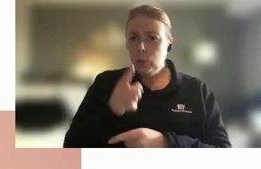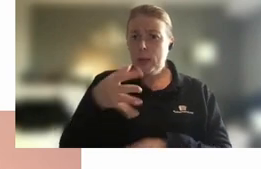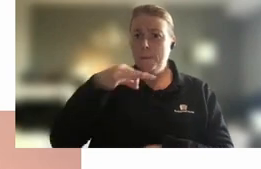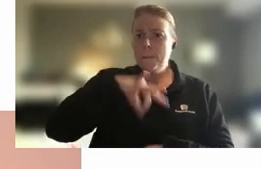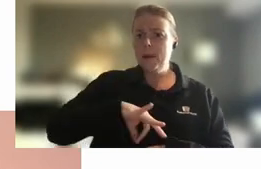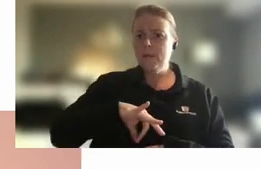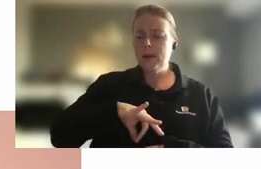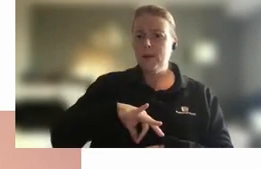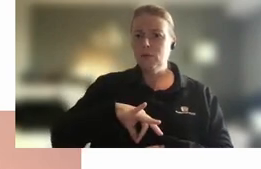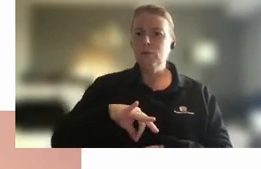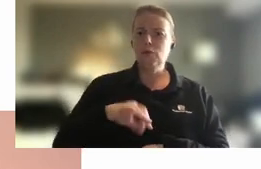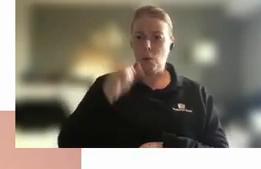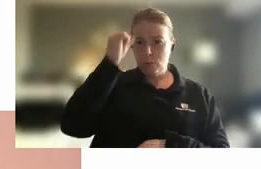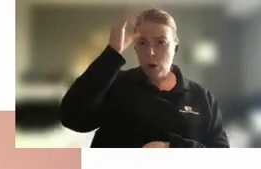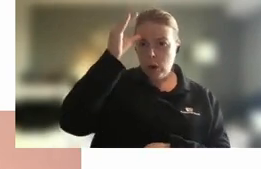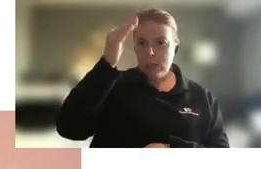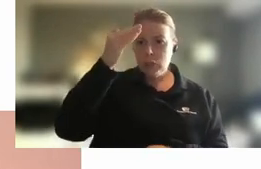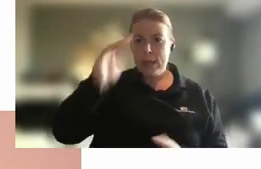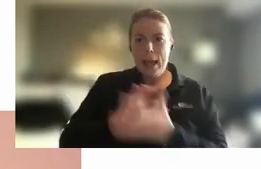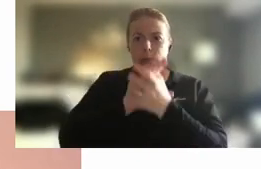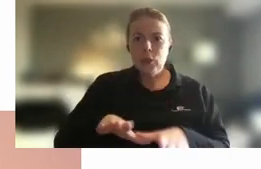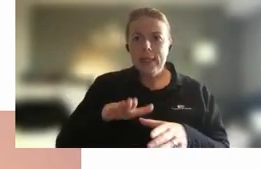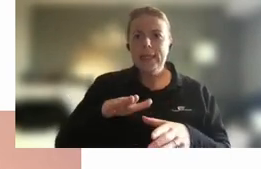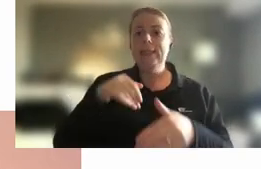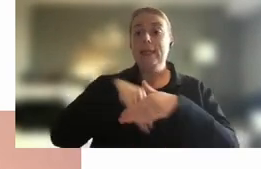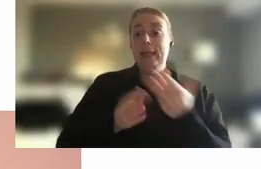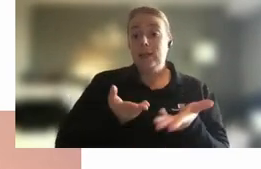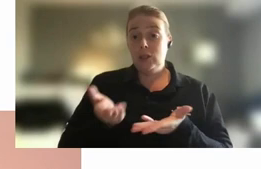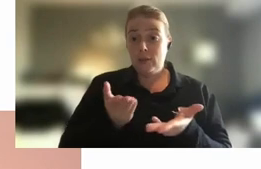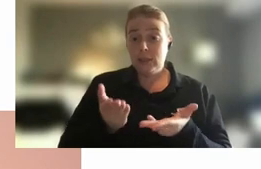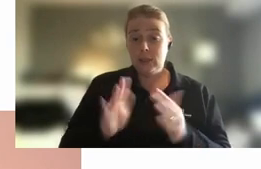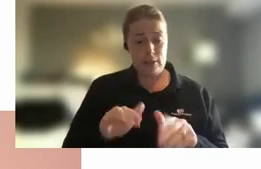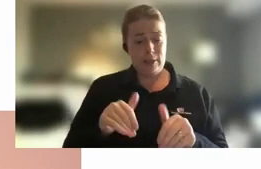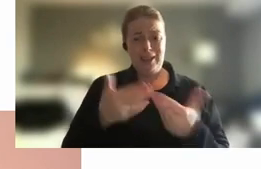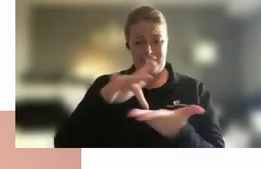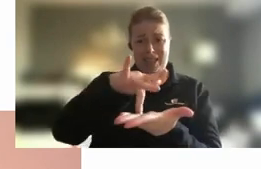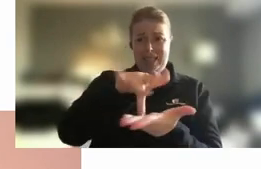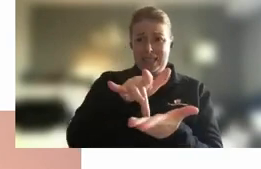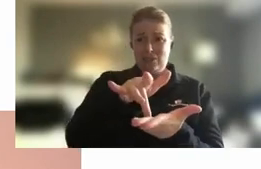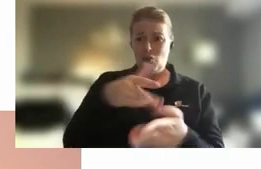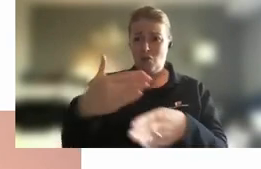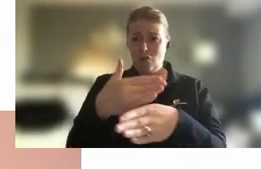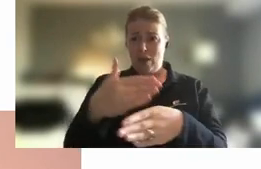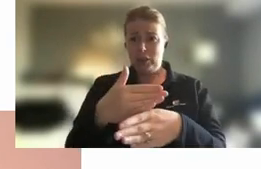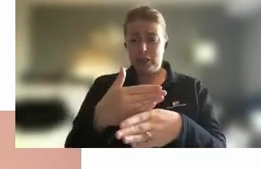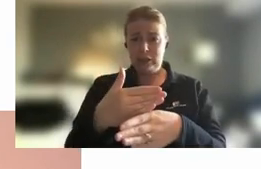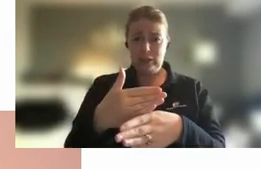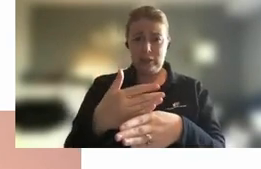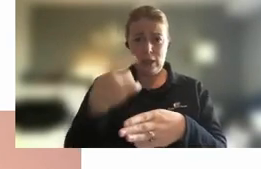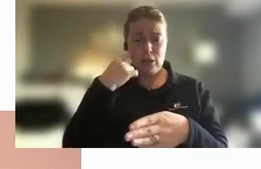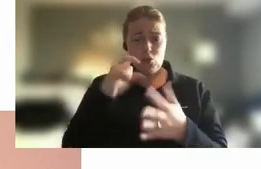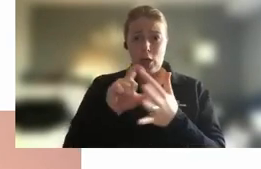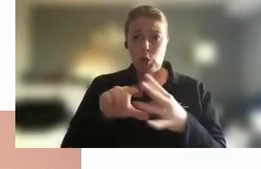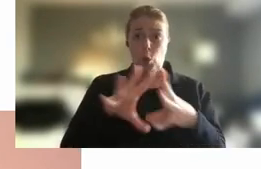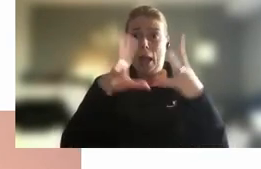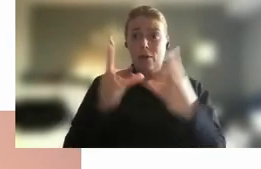that exists all the way across the service the idea is not to provide a centralized function that somehow tries to do everything from